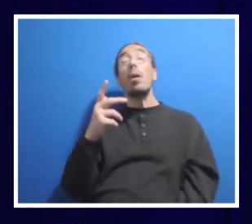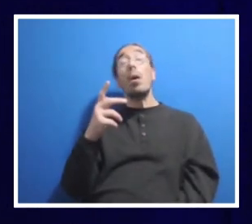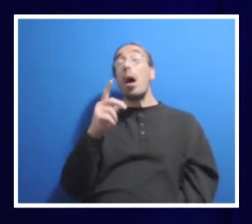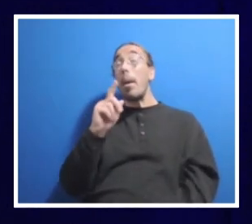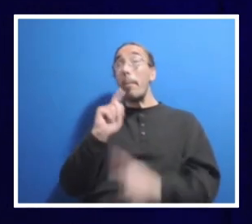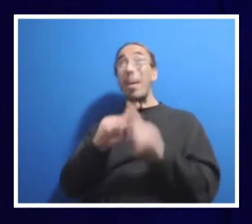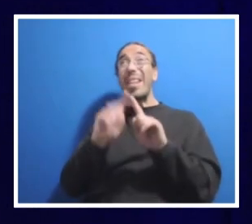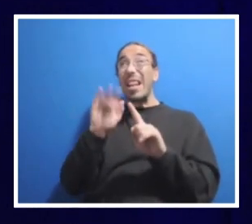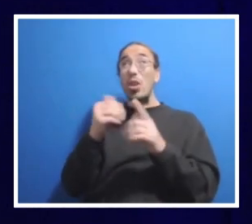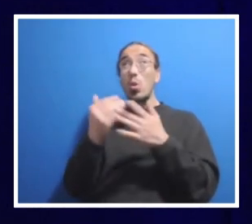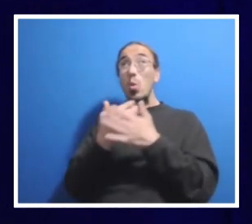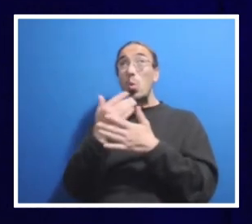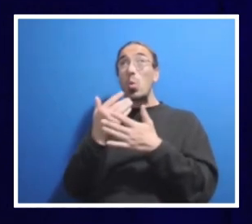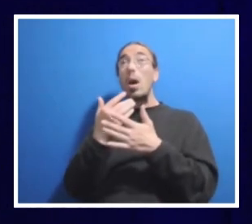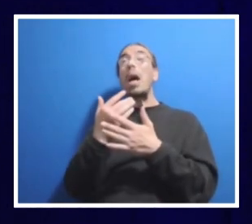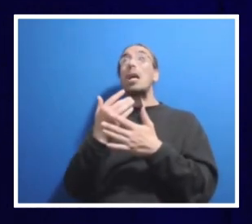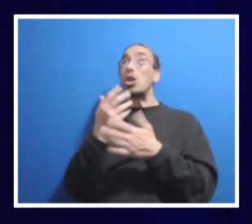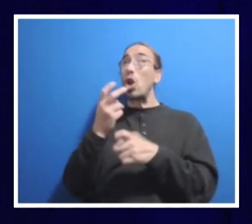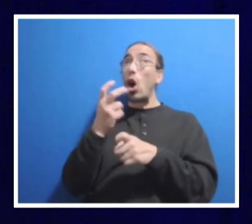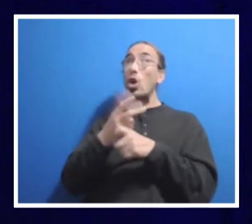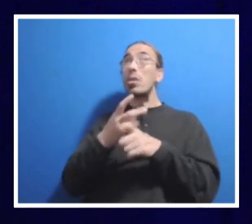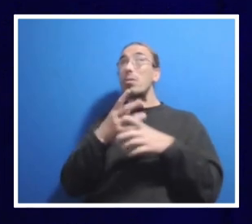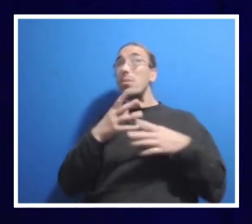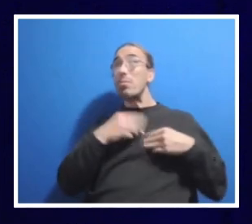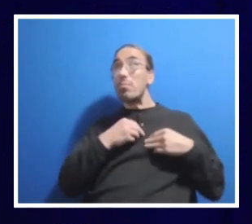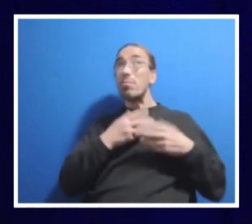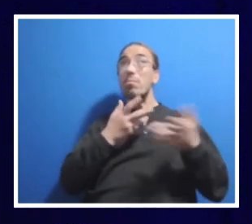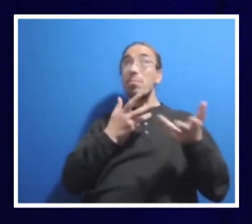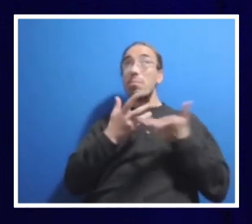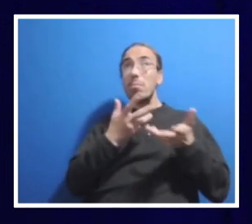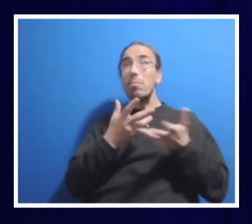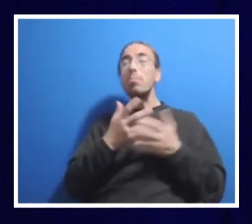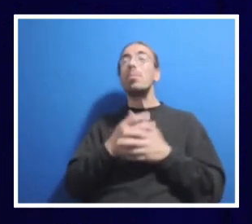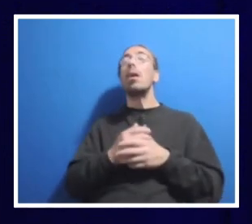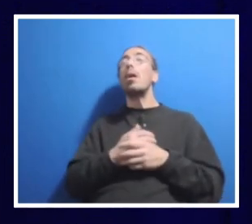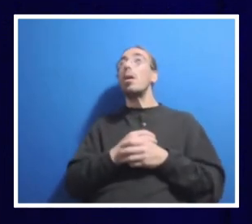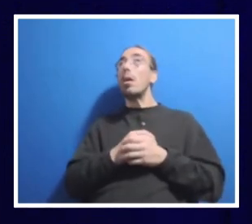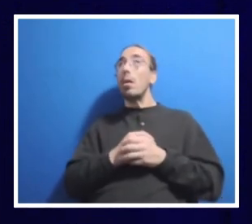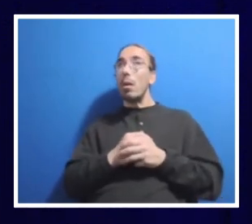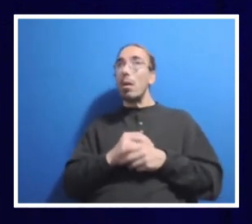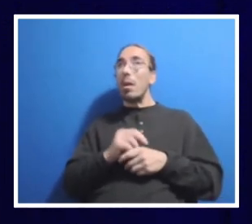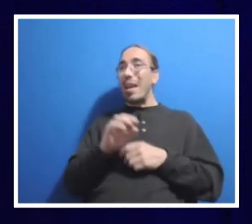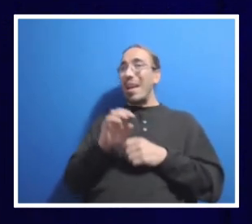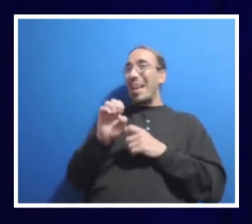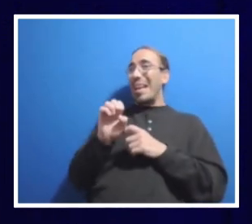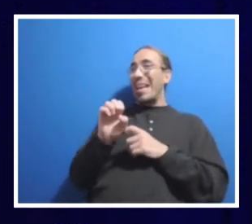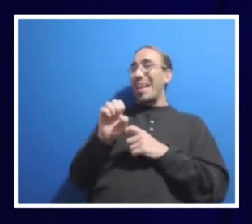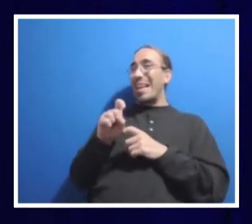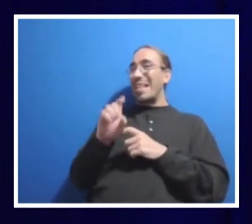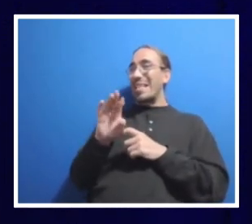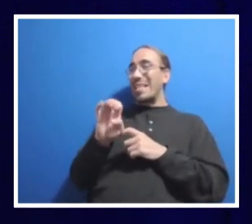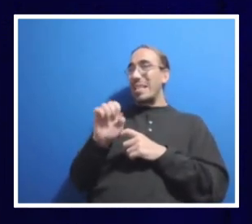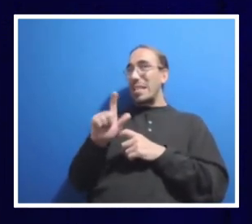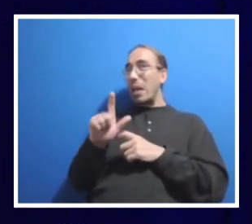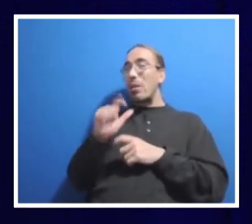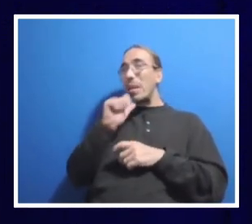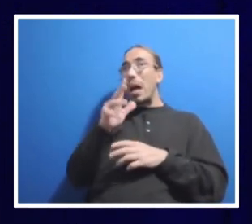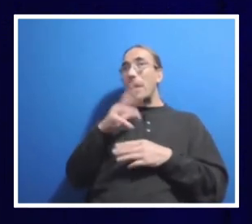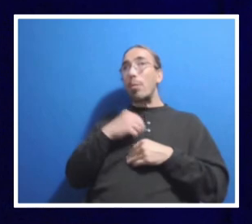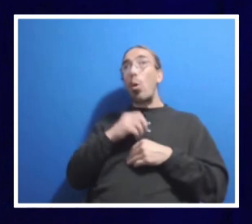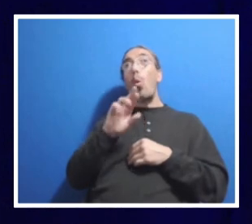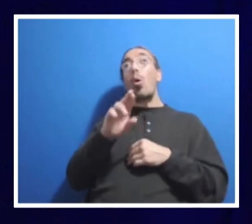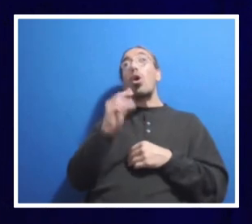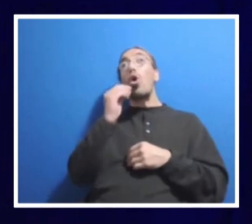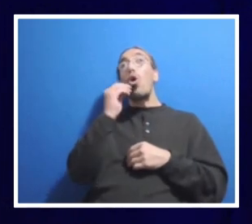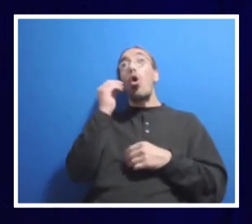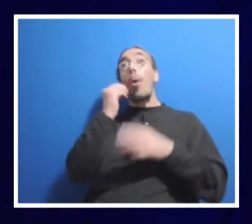but honestly, for us to be doing things by Excel is unacceptable. Or homegrown systems, we cannot